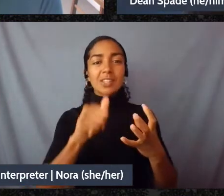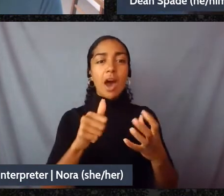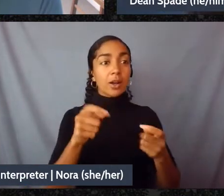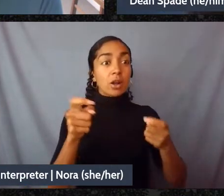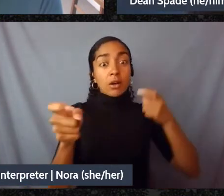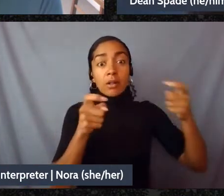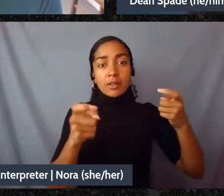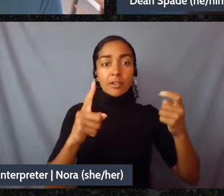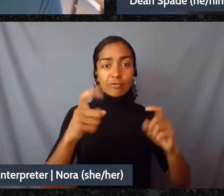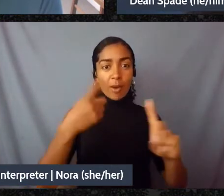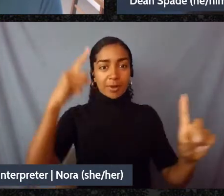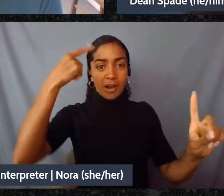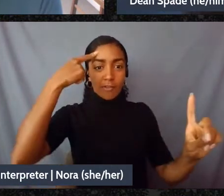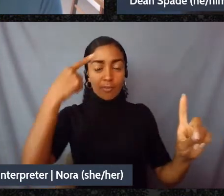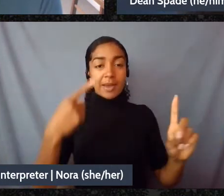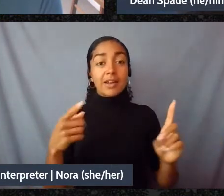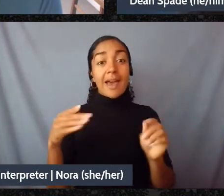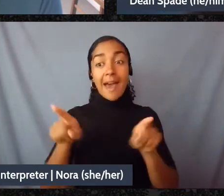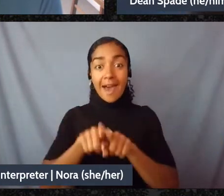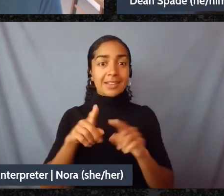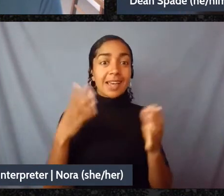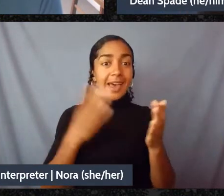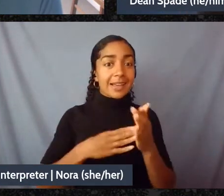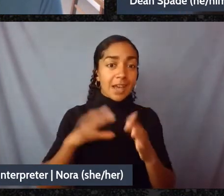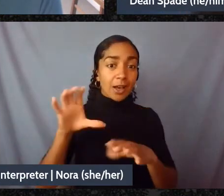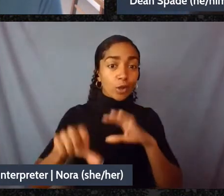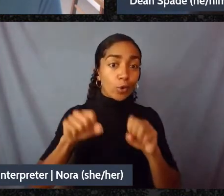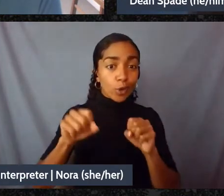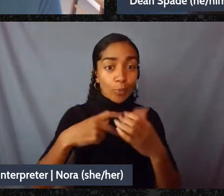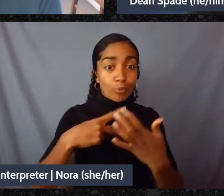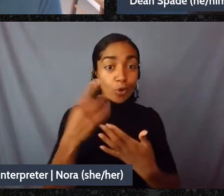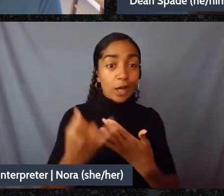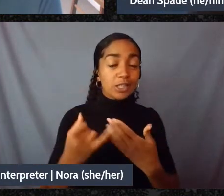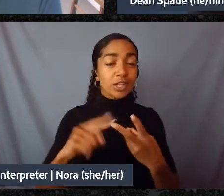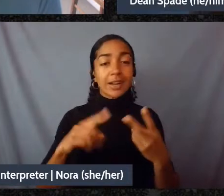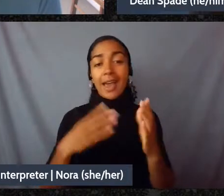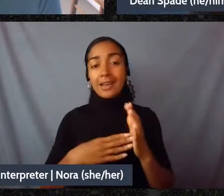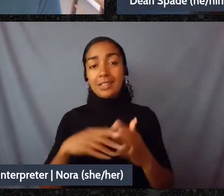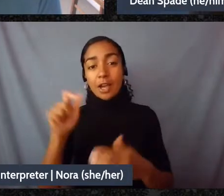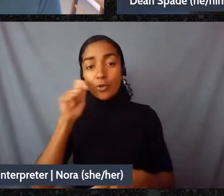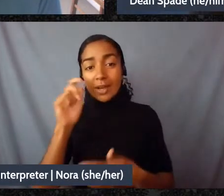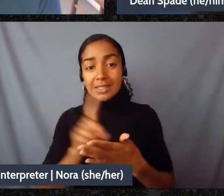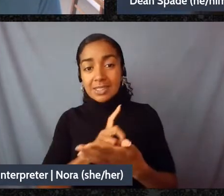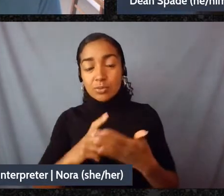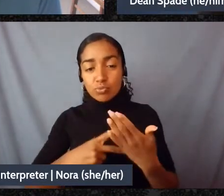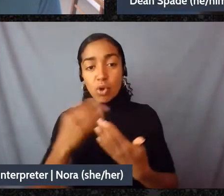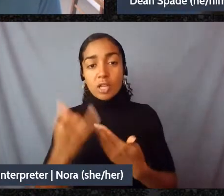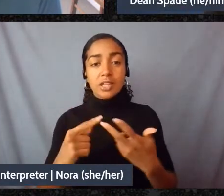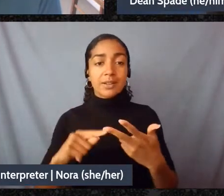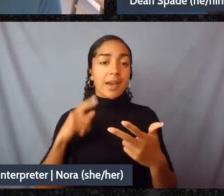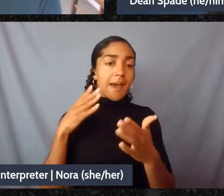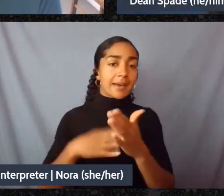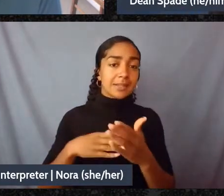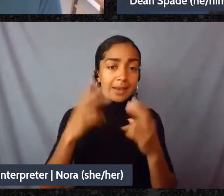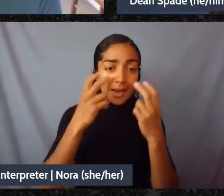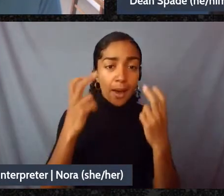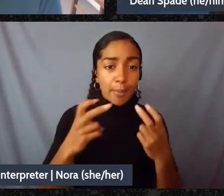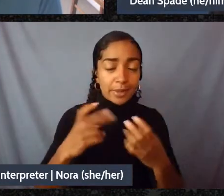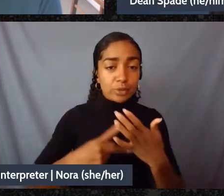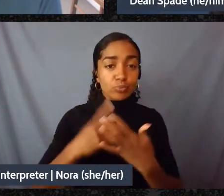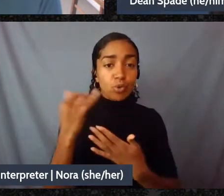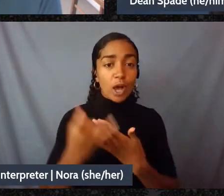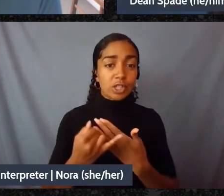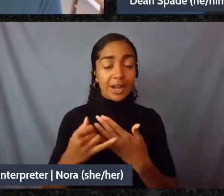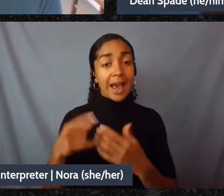as an anti-colonial project as an anti-racist project as an anti-capitalist project and I don't think that should be too